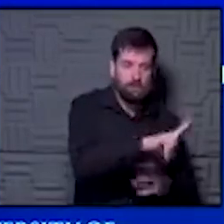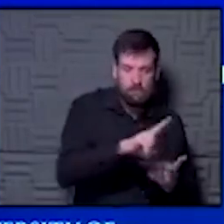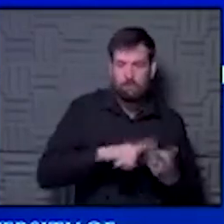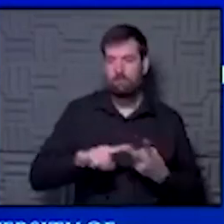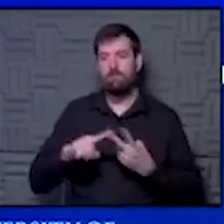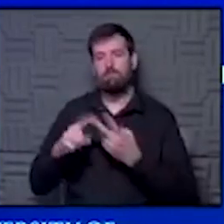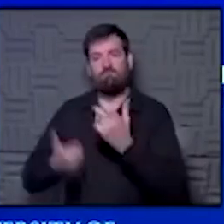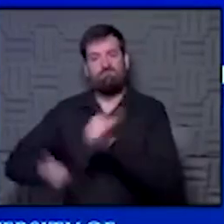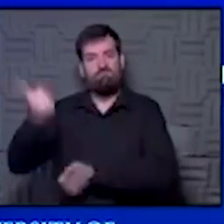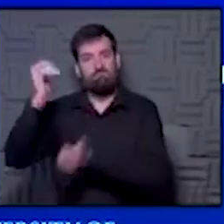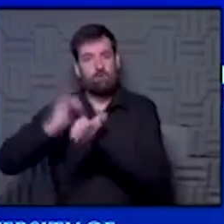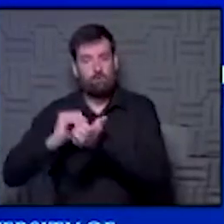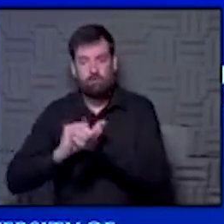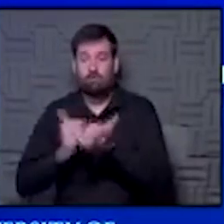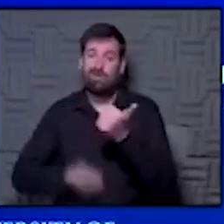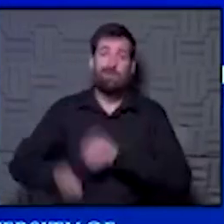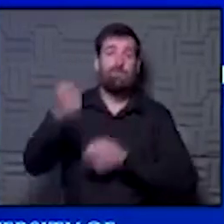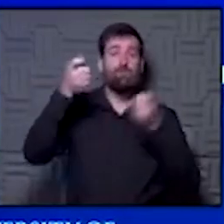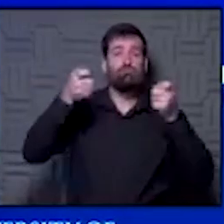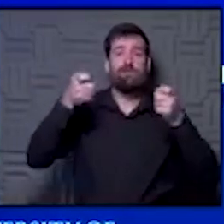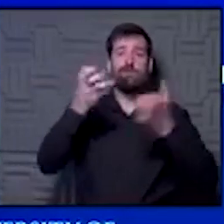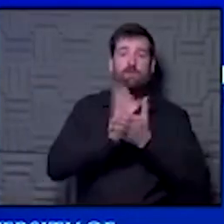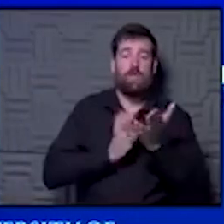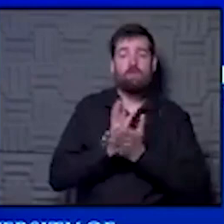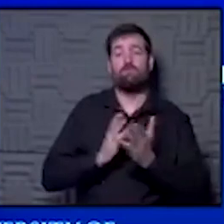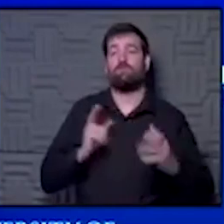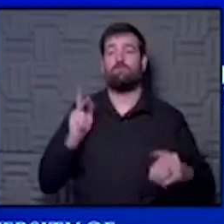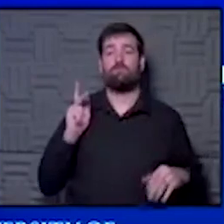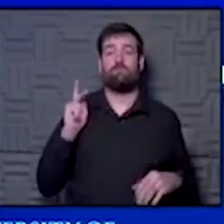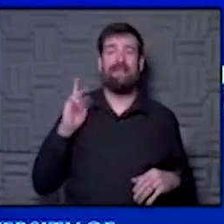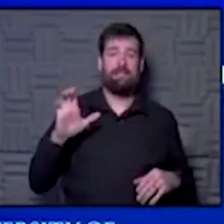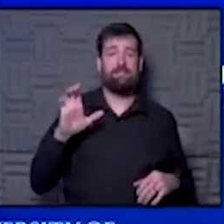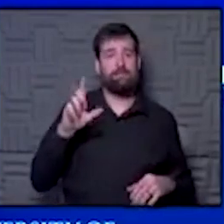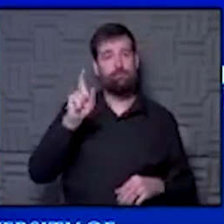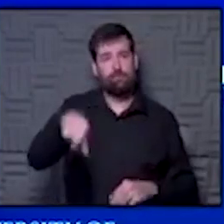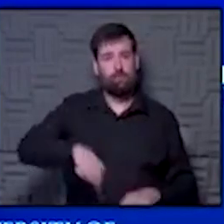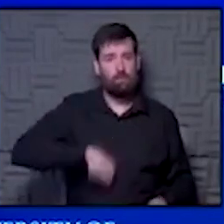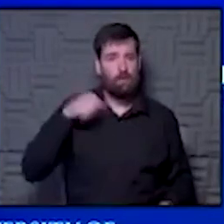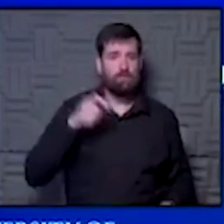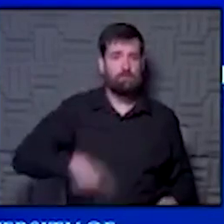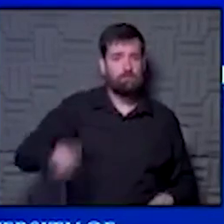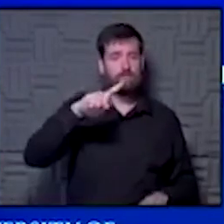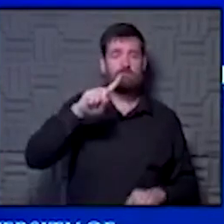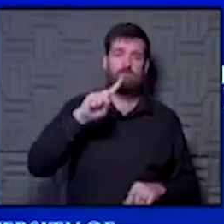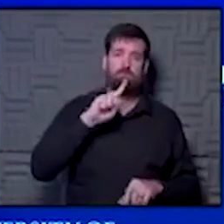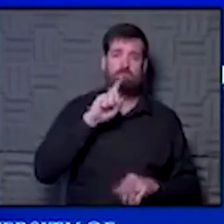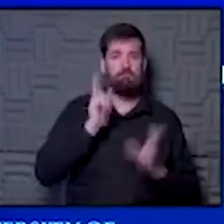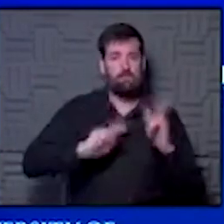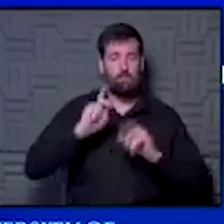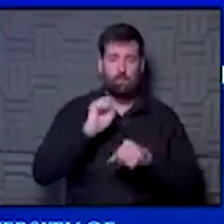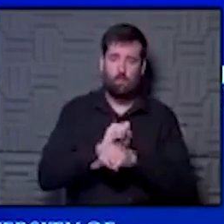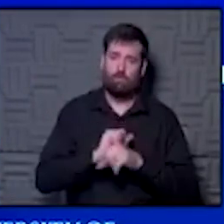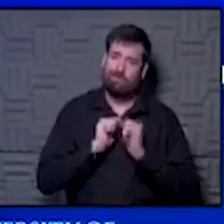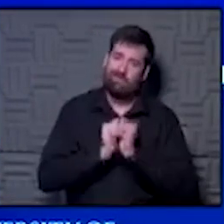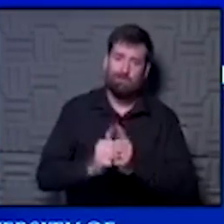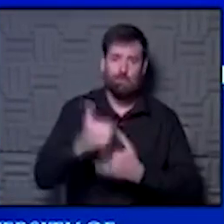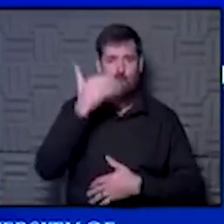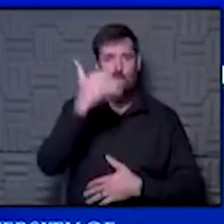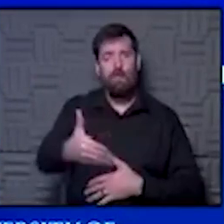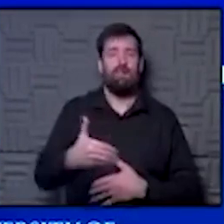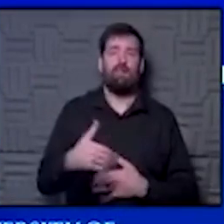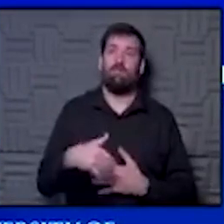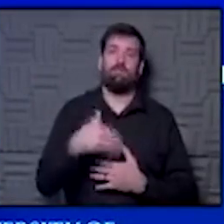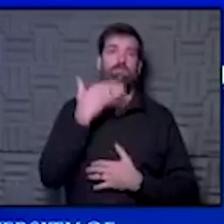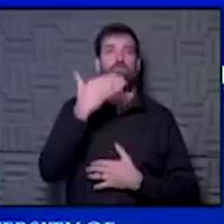chief medical officer side, the administrative side. I think the city, you can say you should be proud because people have worked really well together and it's been great. There are good,